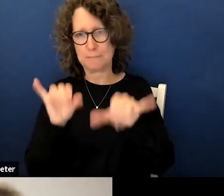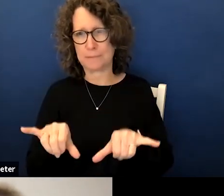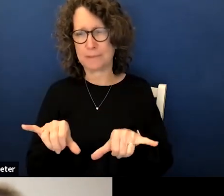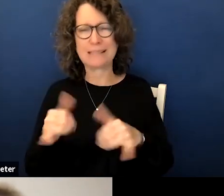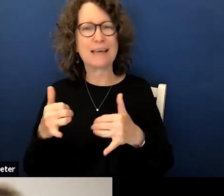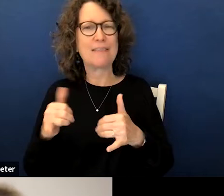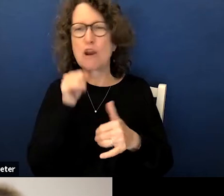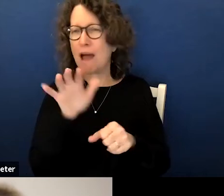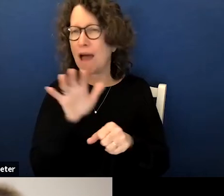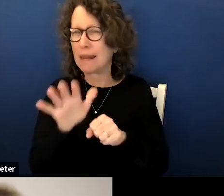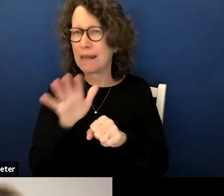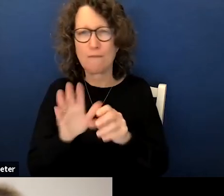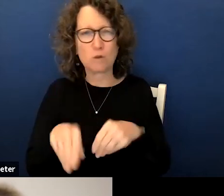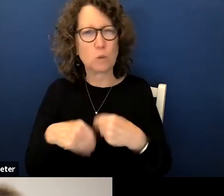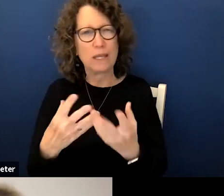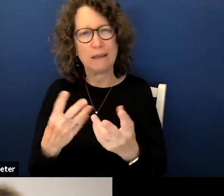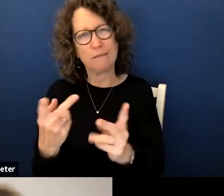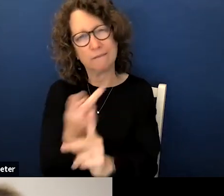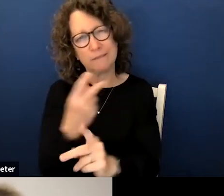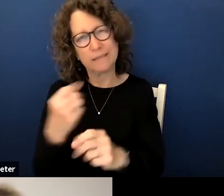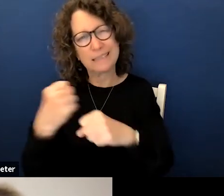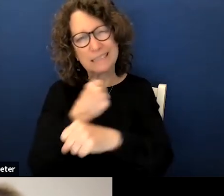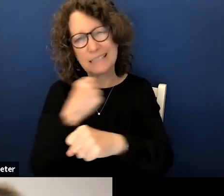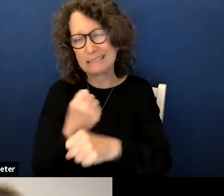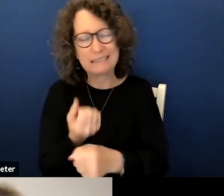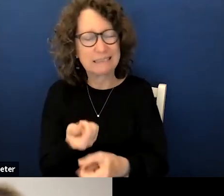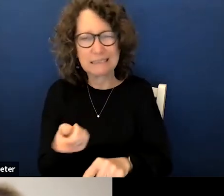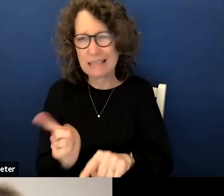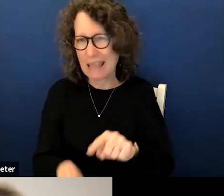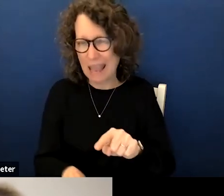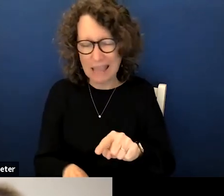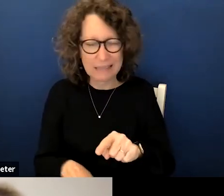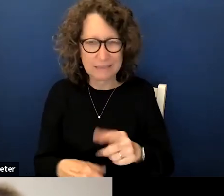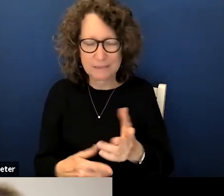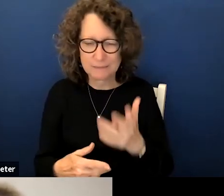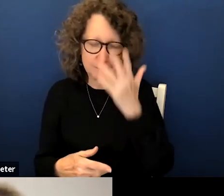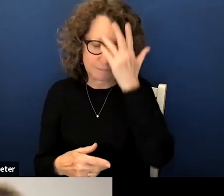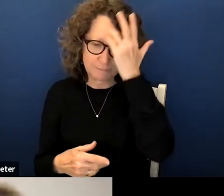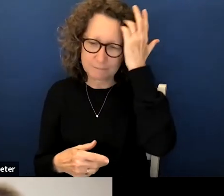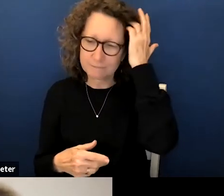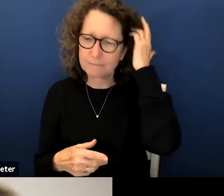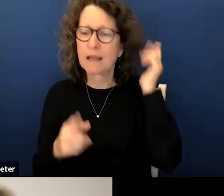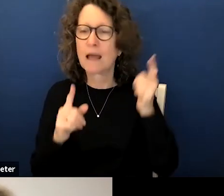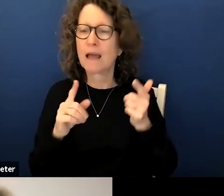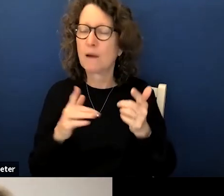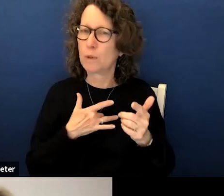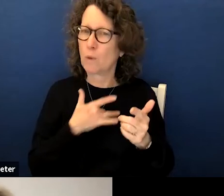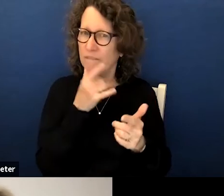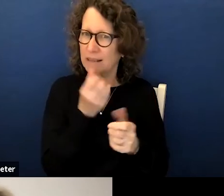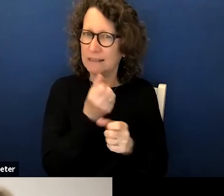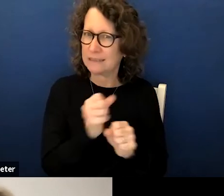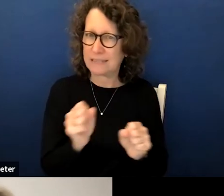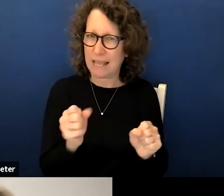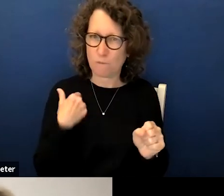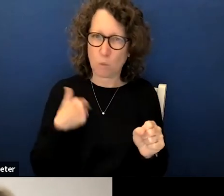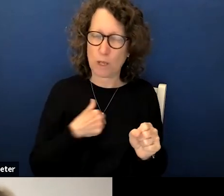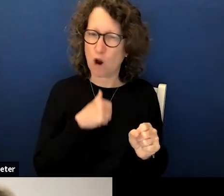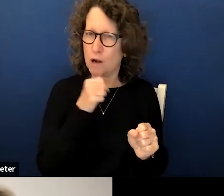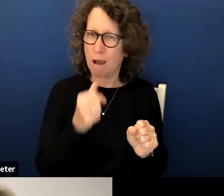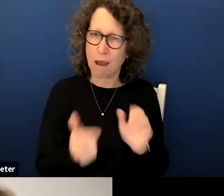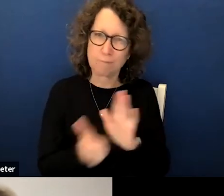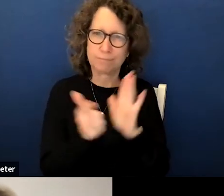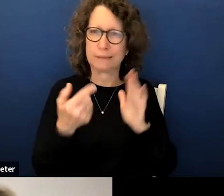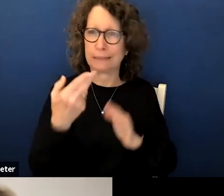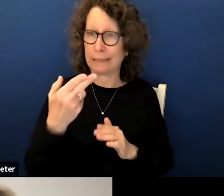low for us to give those numbers and feel safe that we are not violating